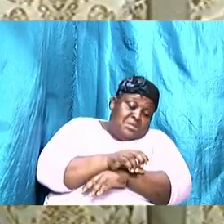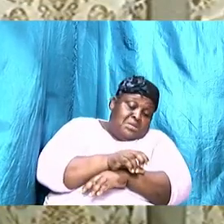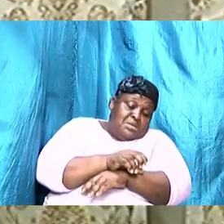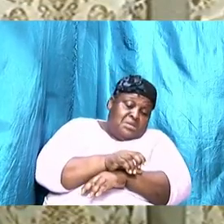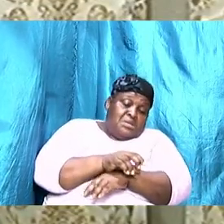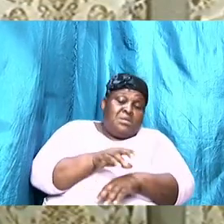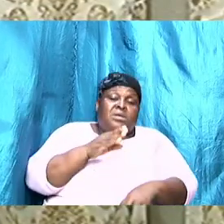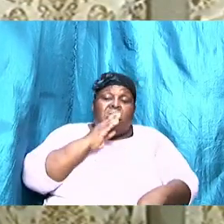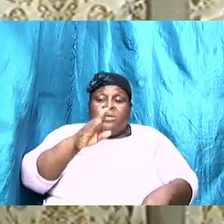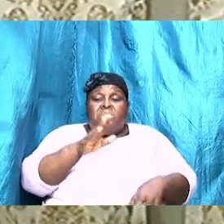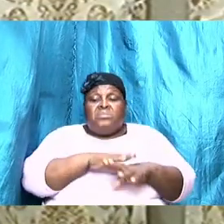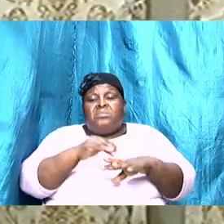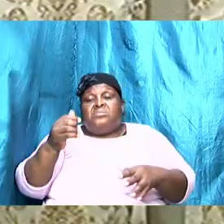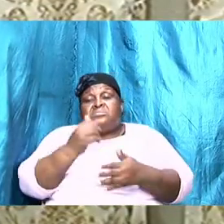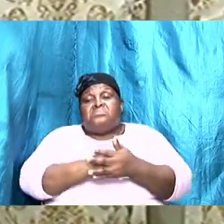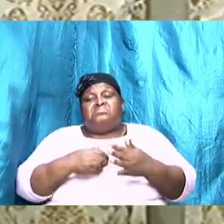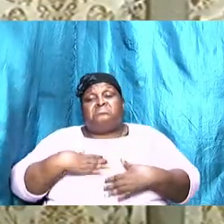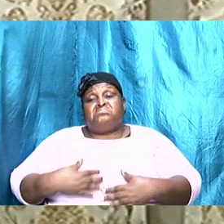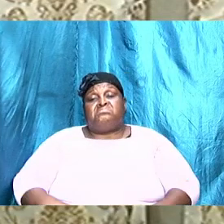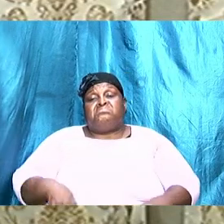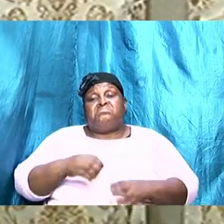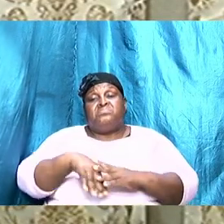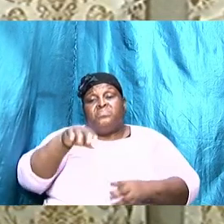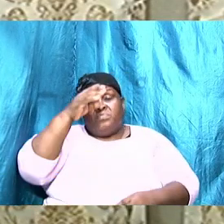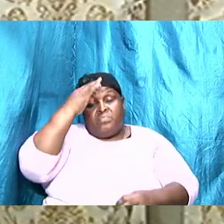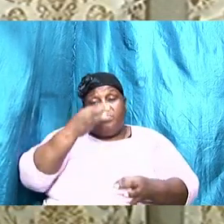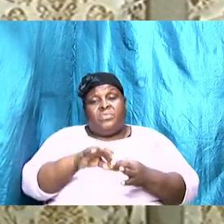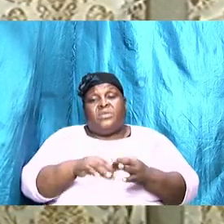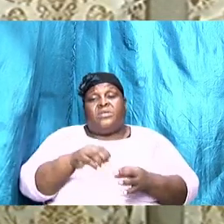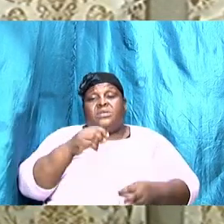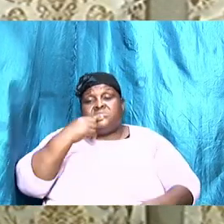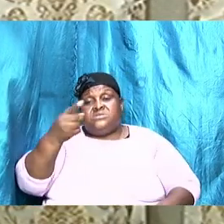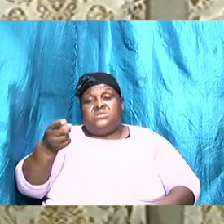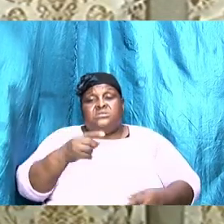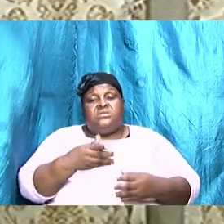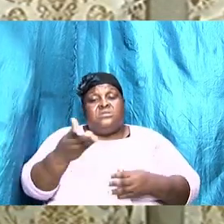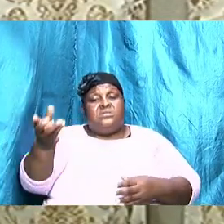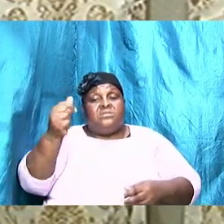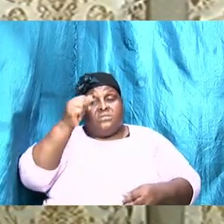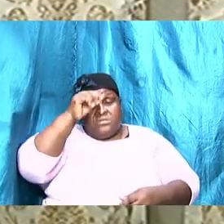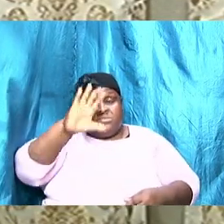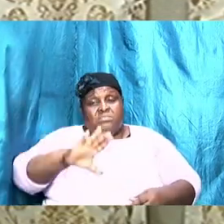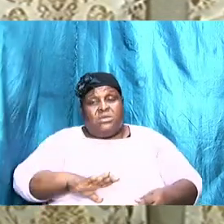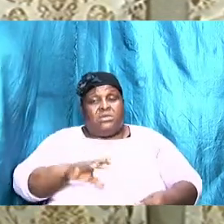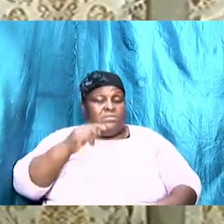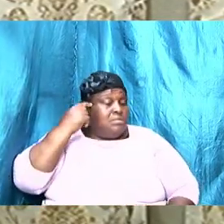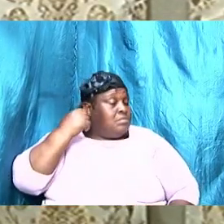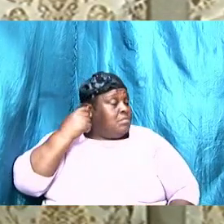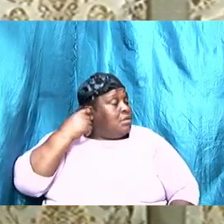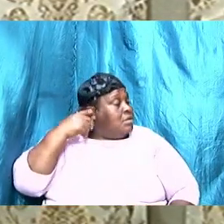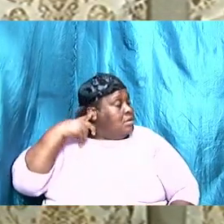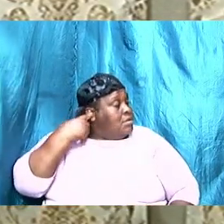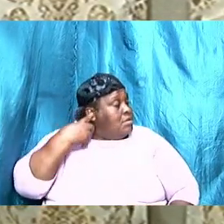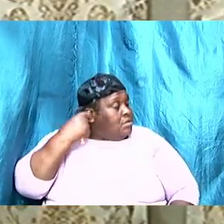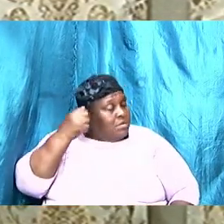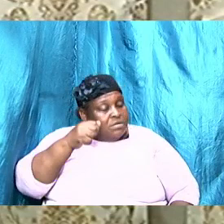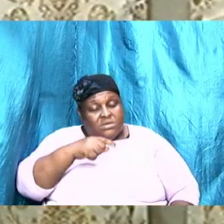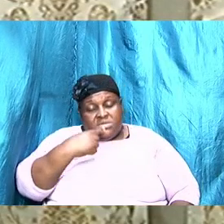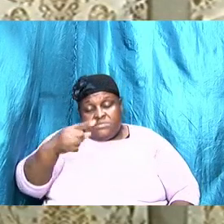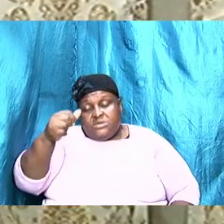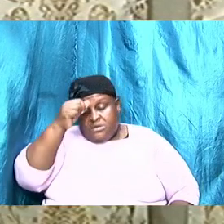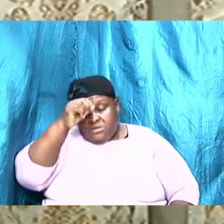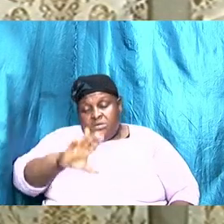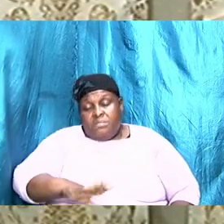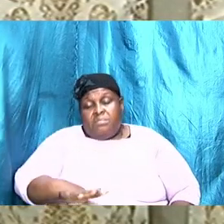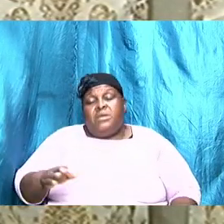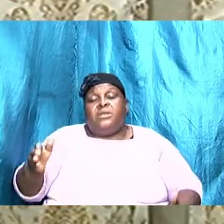faith and I'm saying to those men men and let me talk to men again sometimes to the